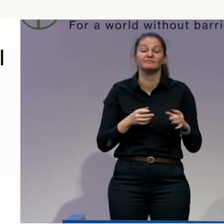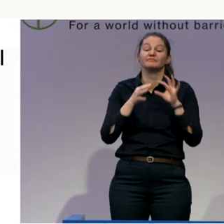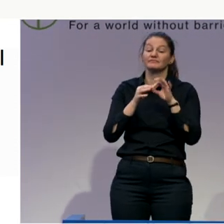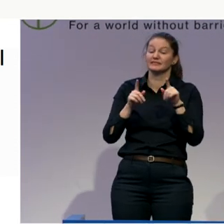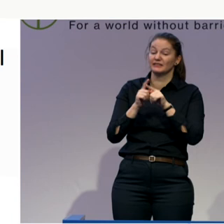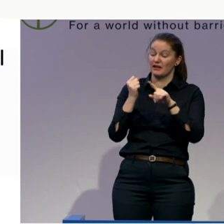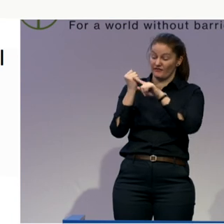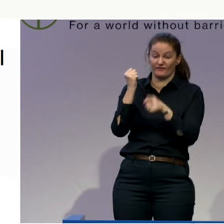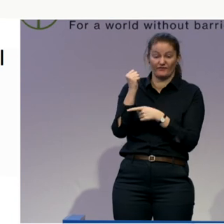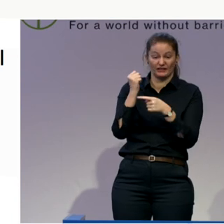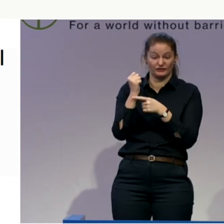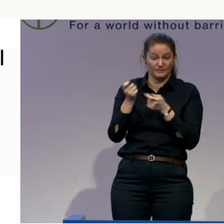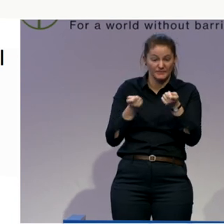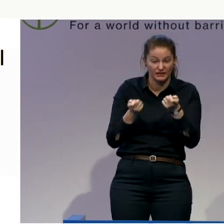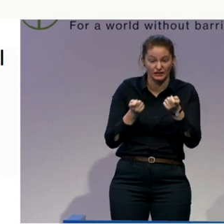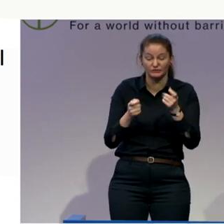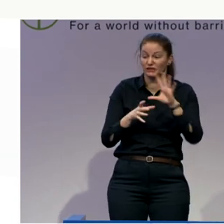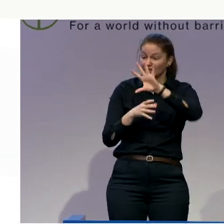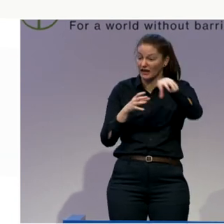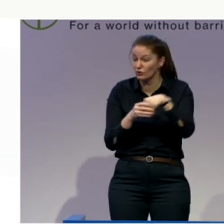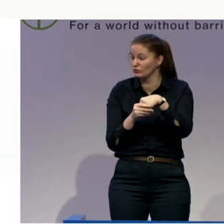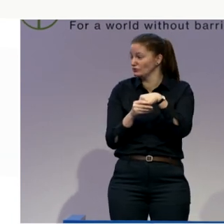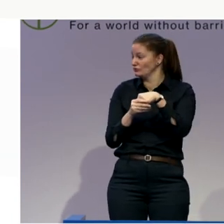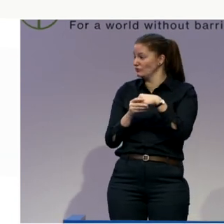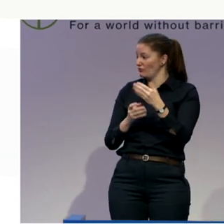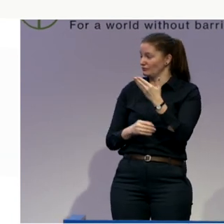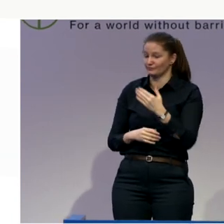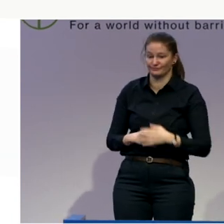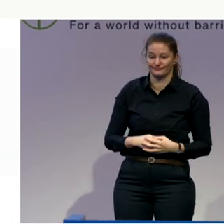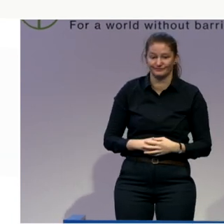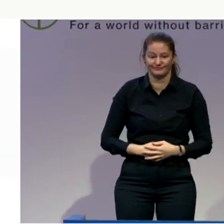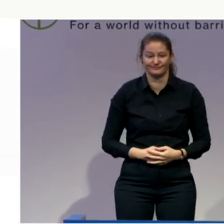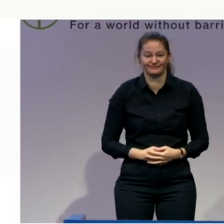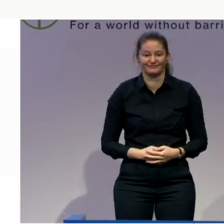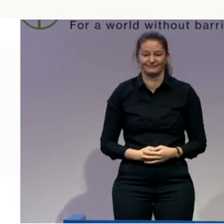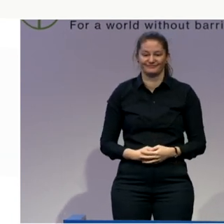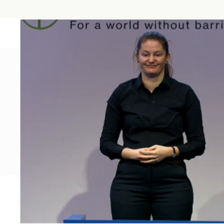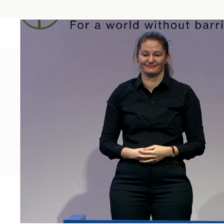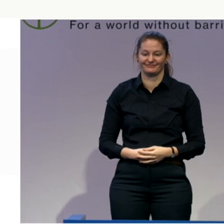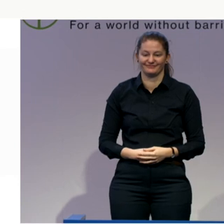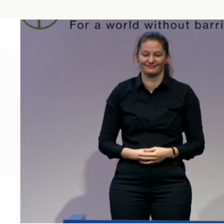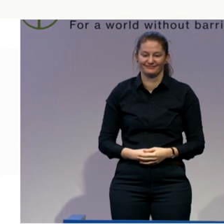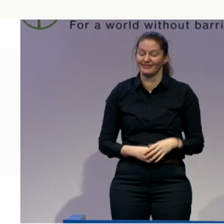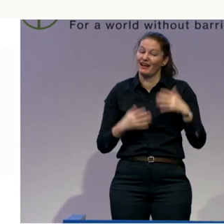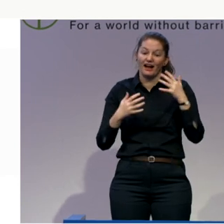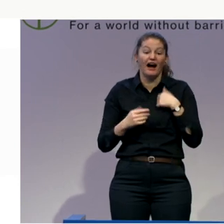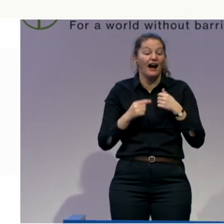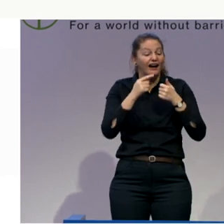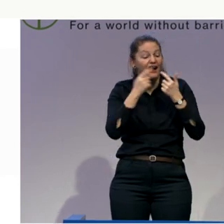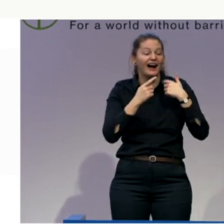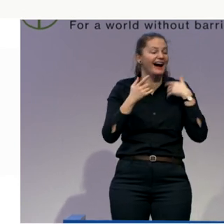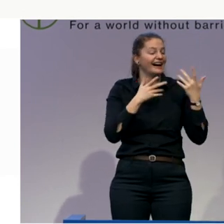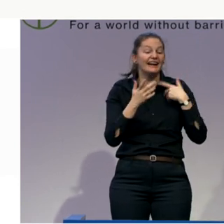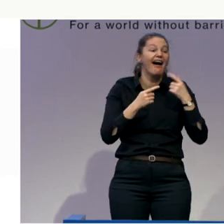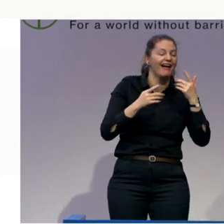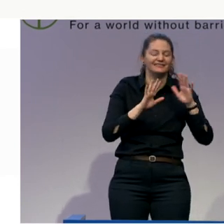No disruption there. And so, I'm